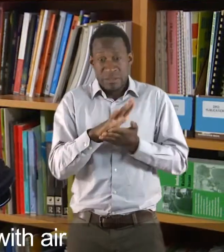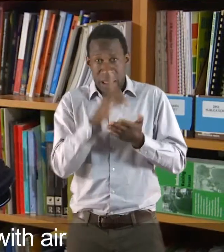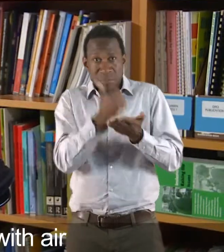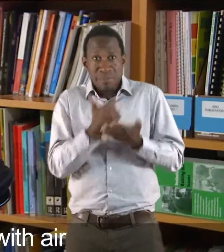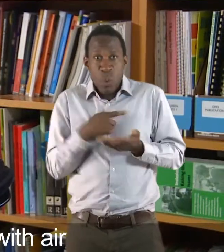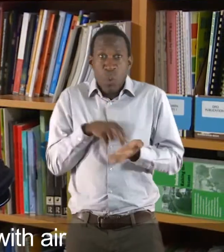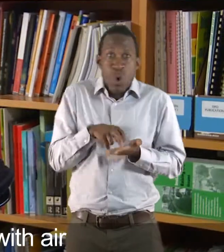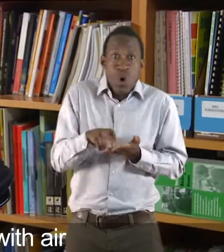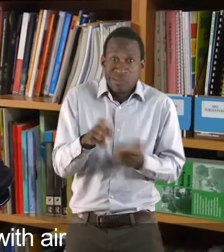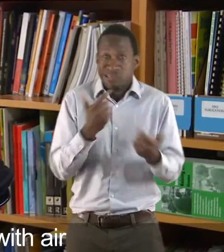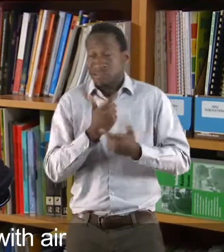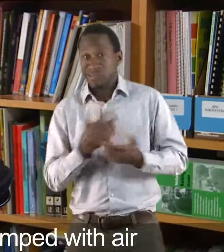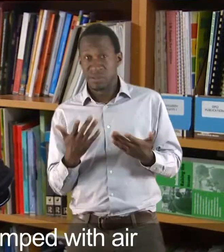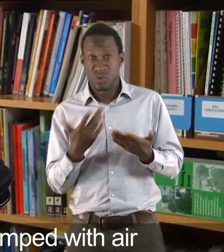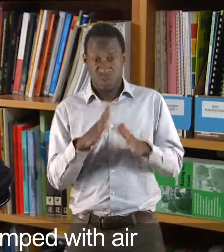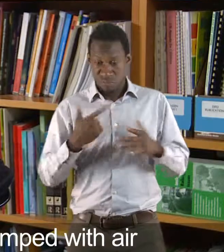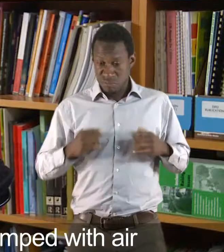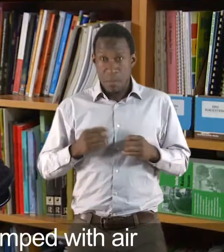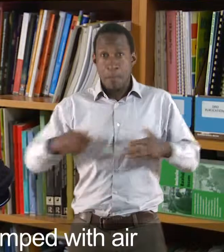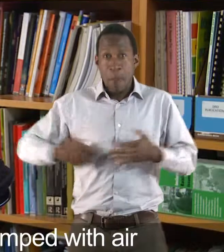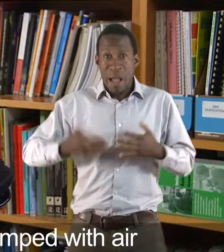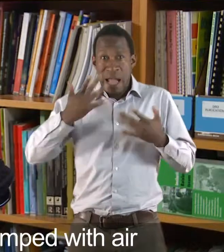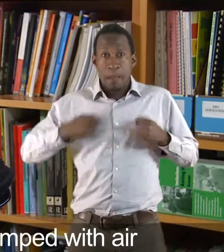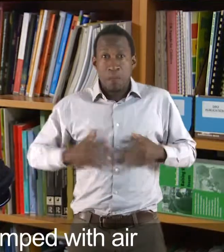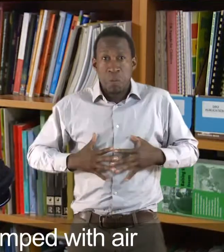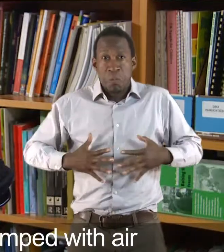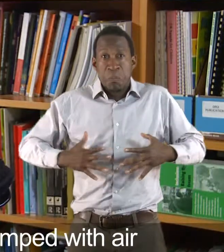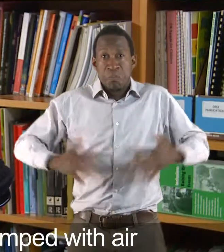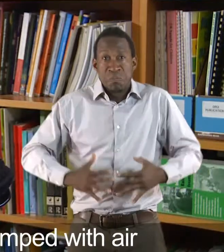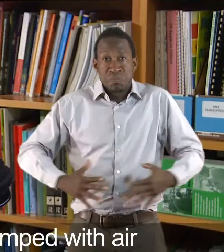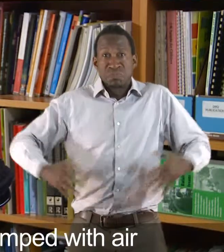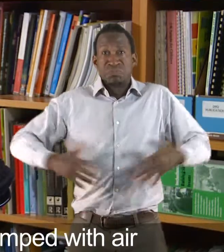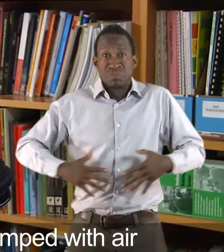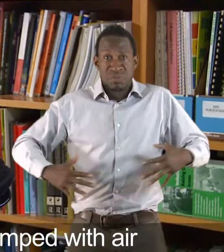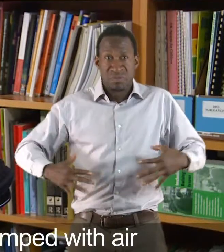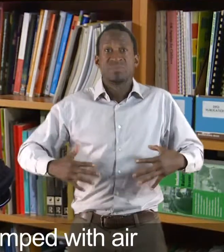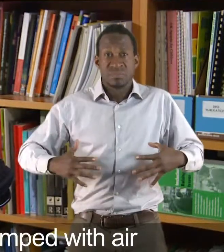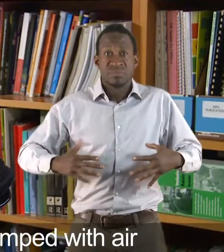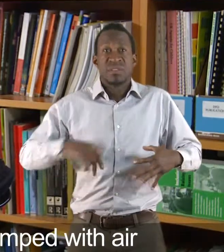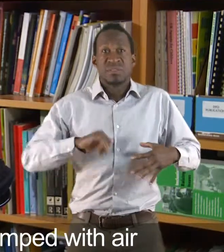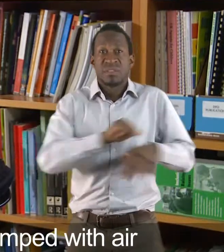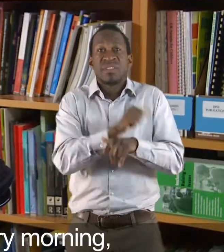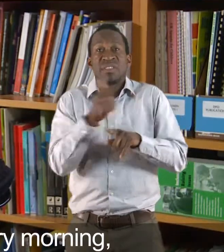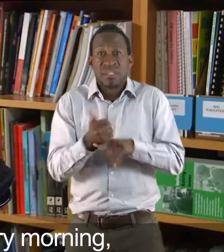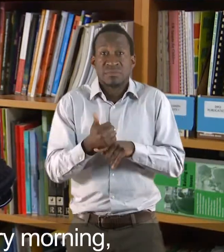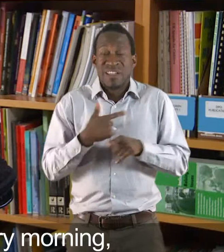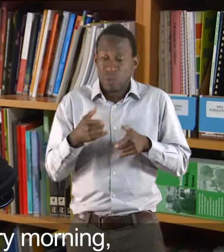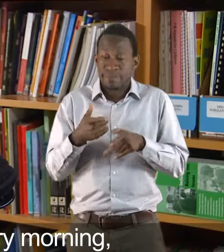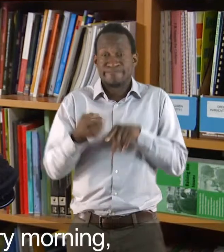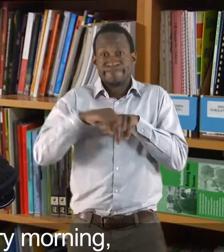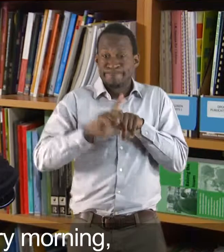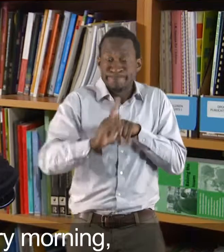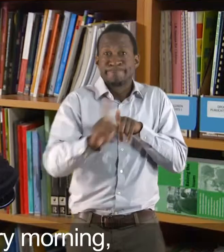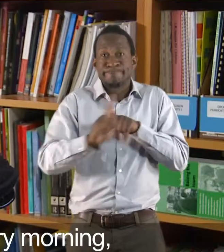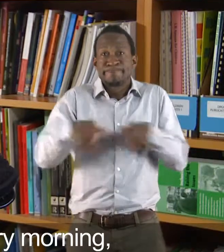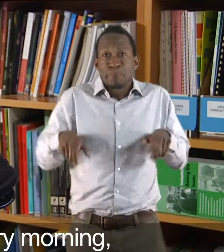air every morning. So first, I'd be zipped up and then pumped with air. And I'd have to do 10